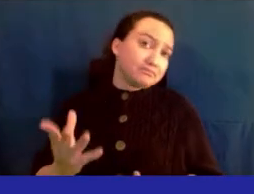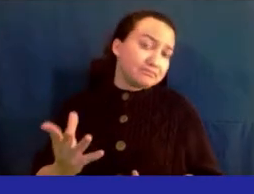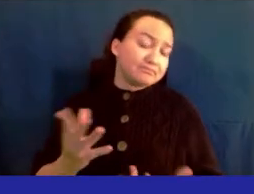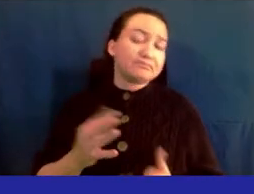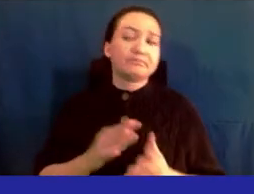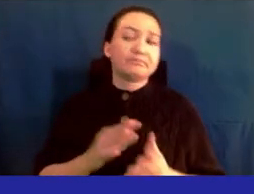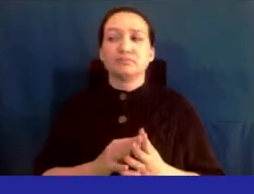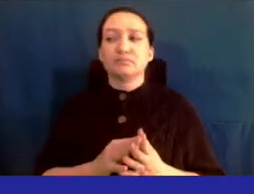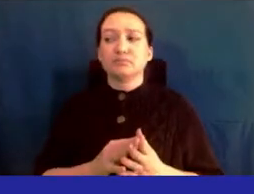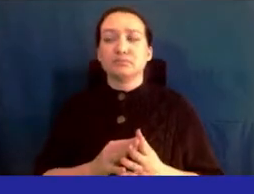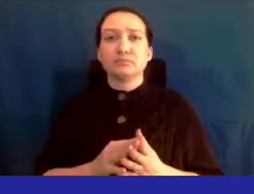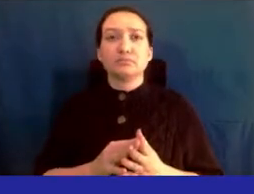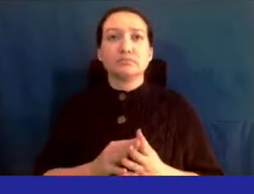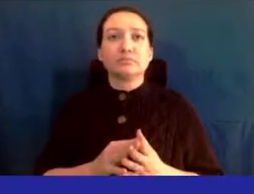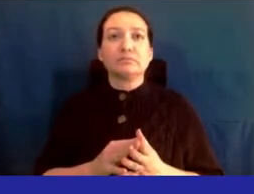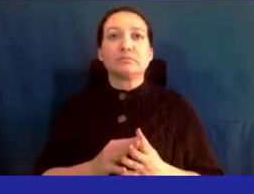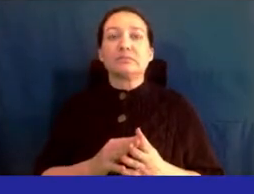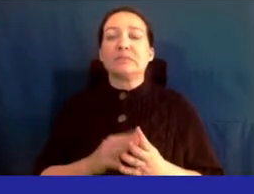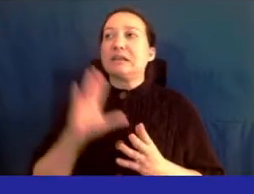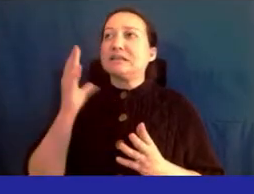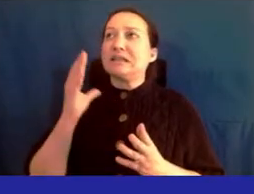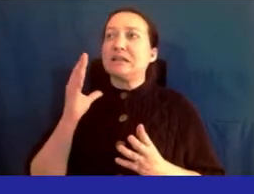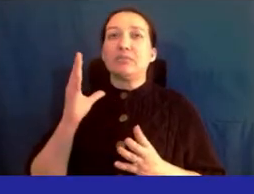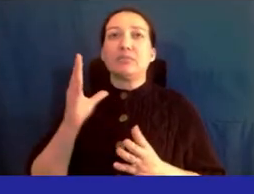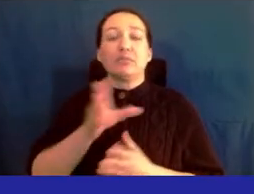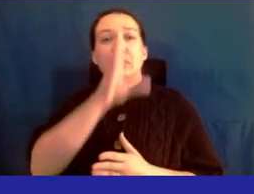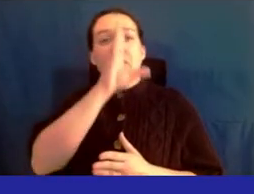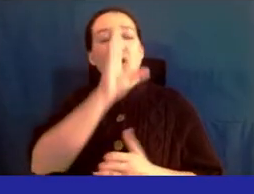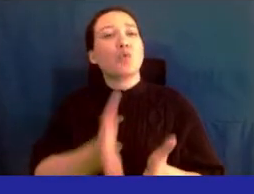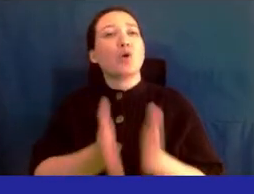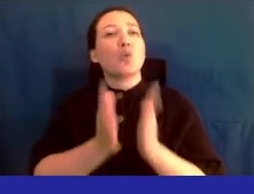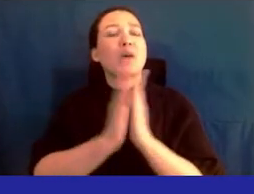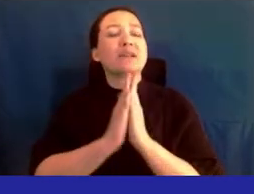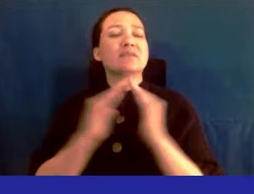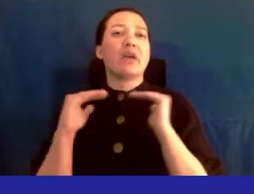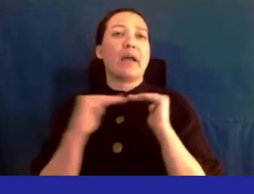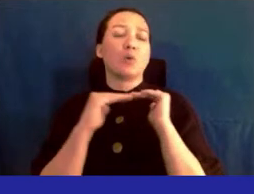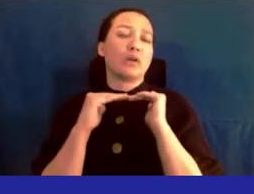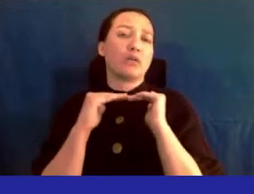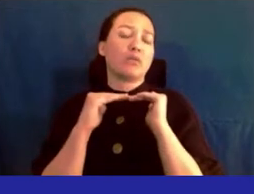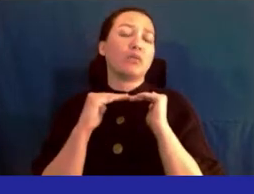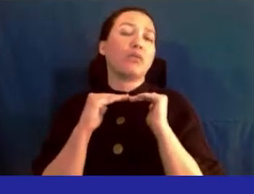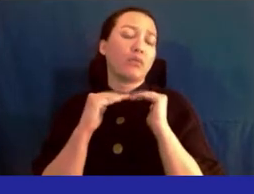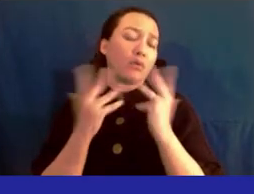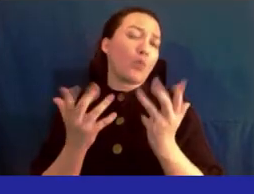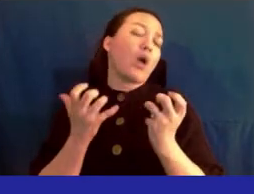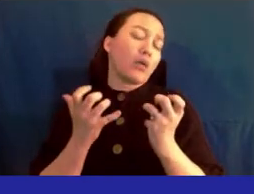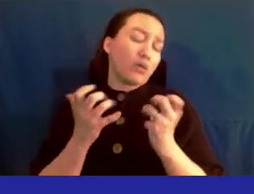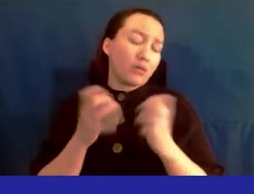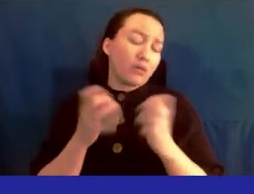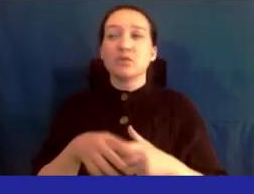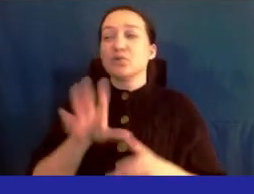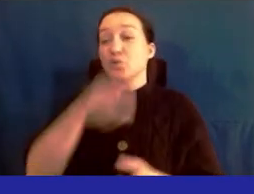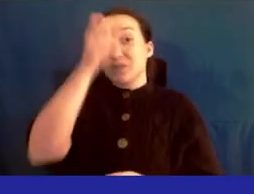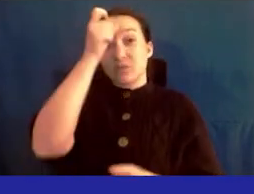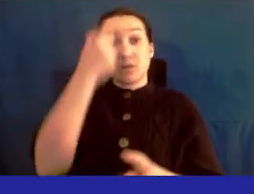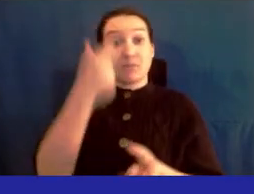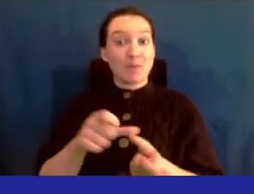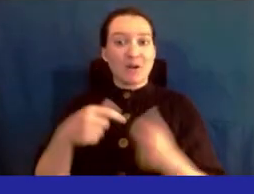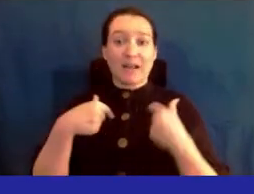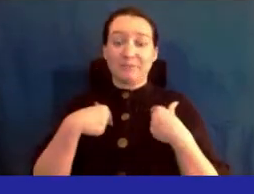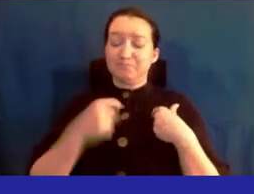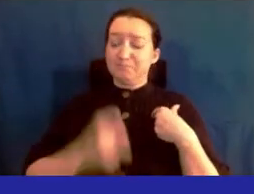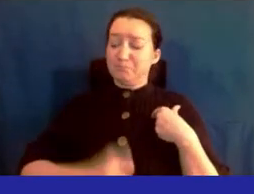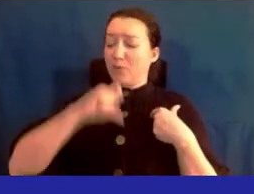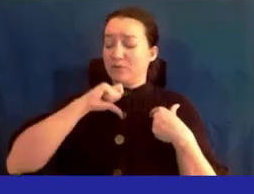the correct request for equity, which is what we want to do. And you'll remember that while I am very